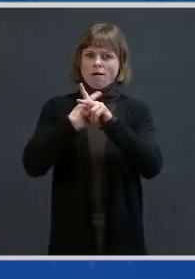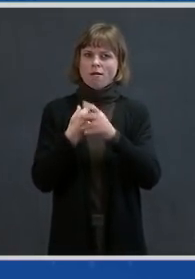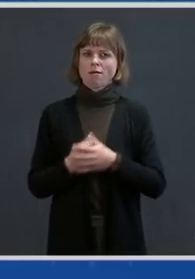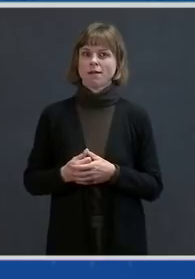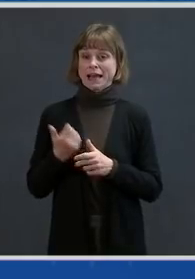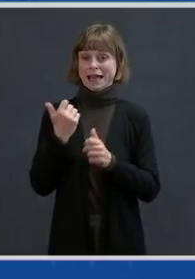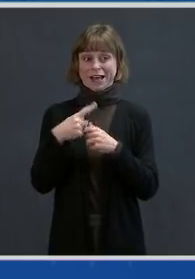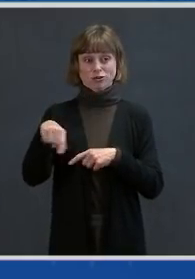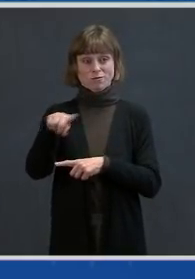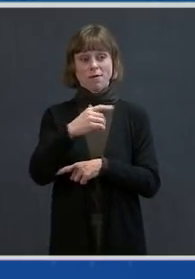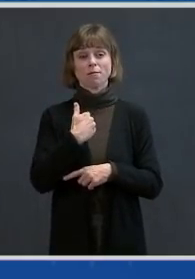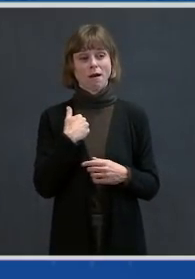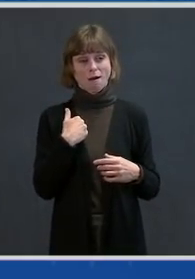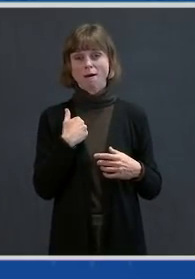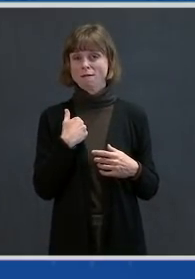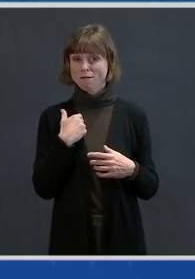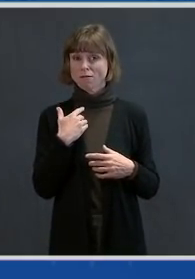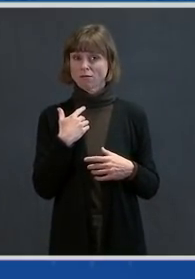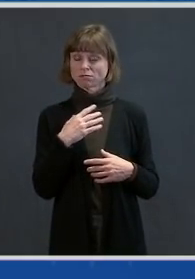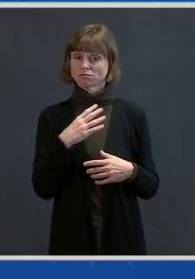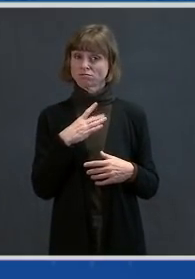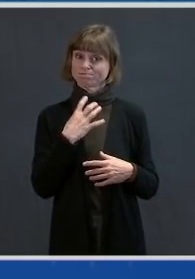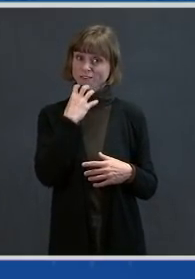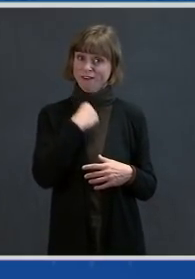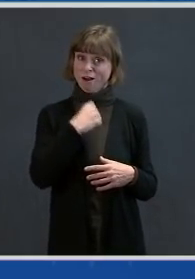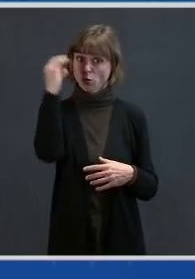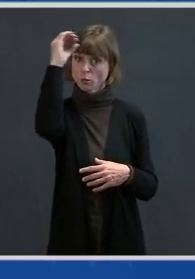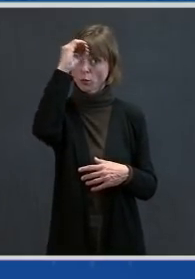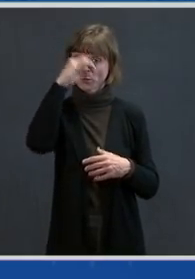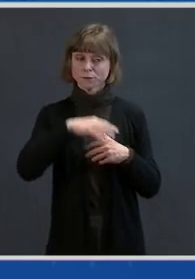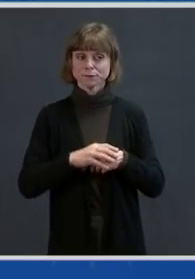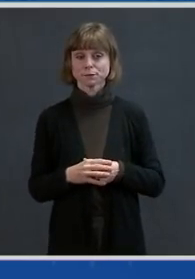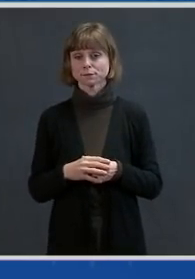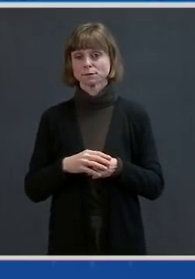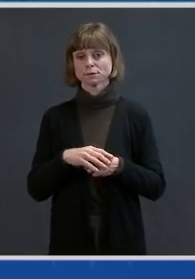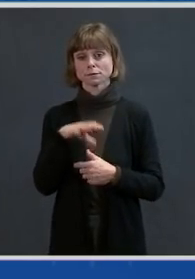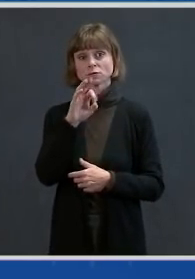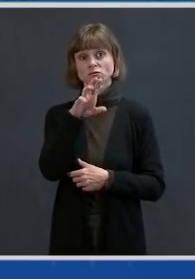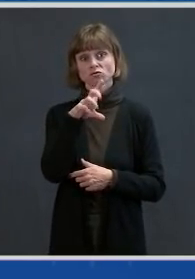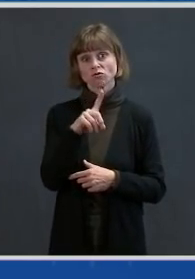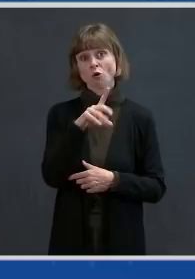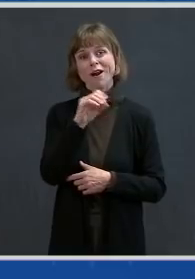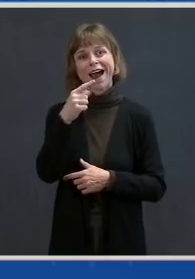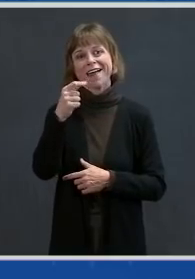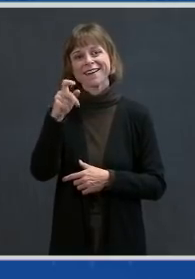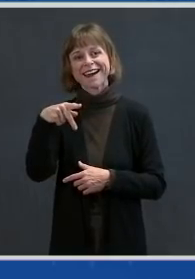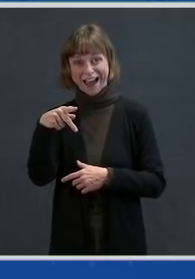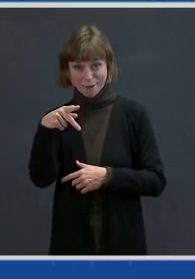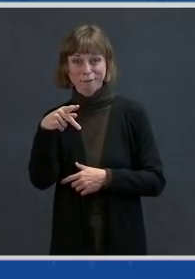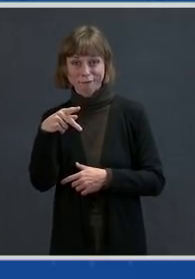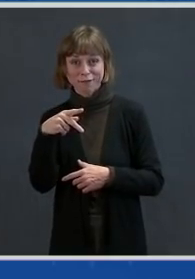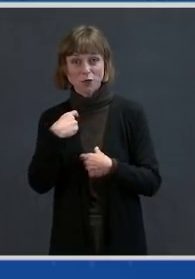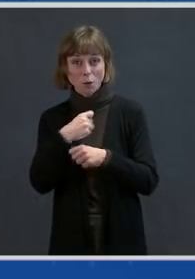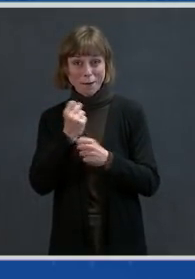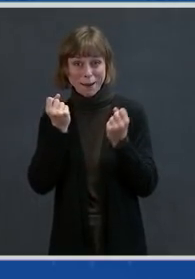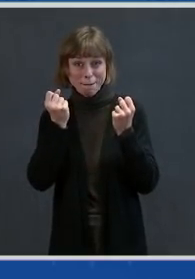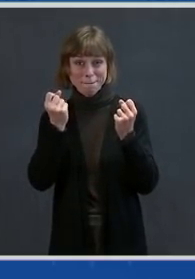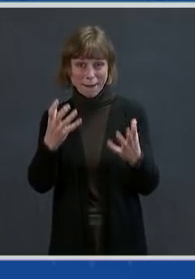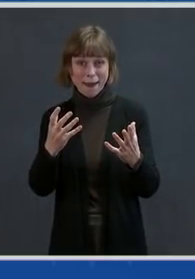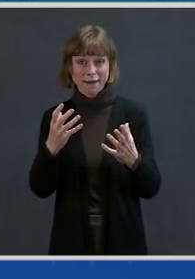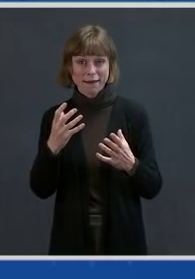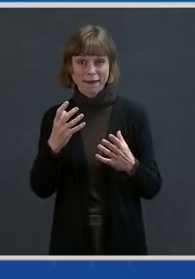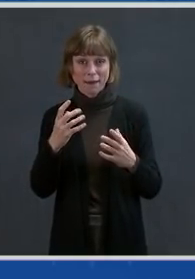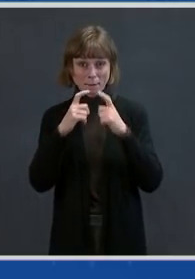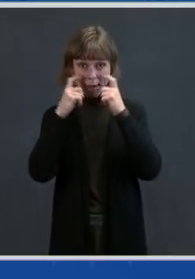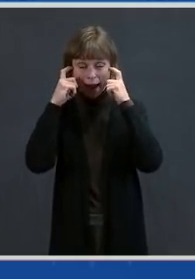valuable to add. Ford and The Gap are producing and donating millions of masks. Professional sports